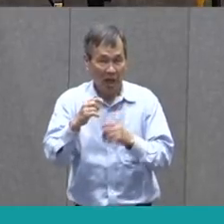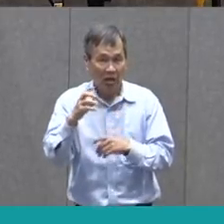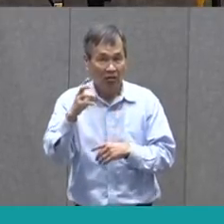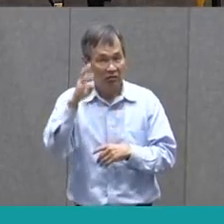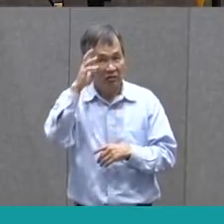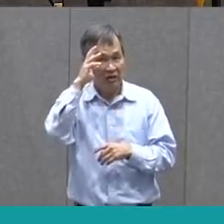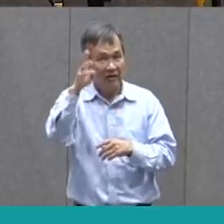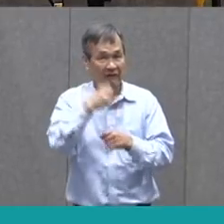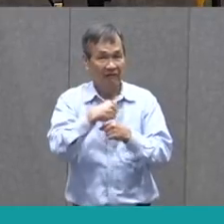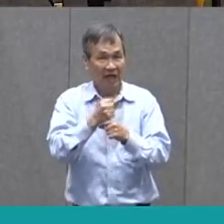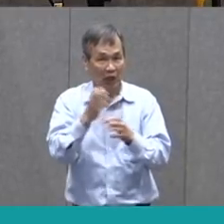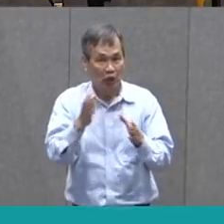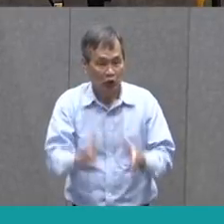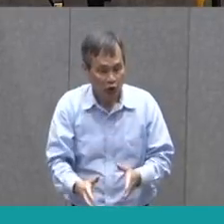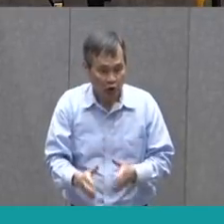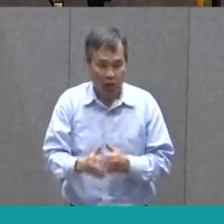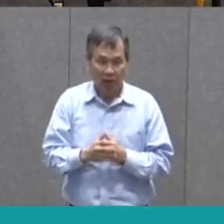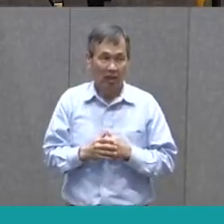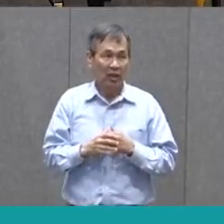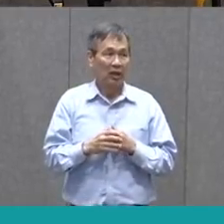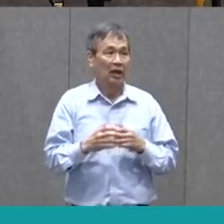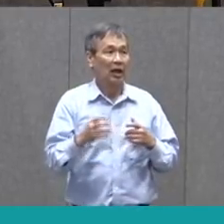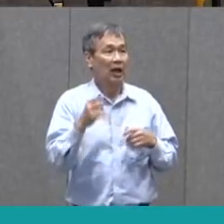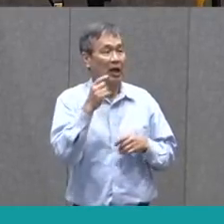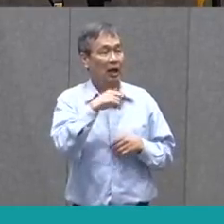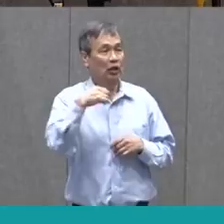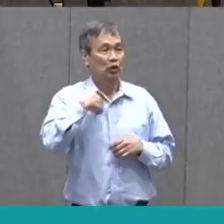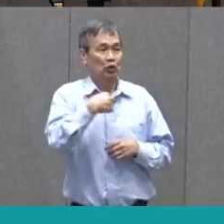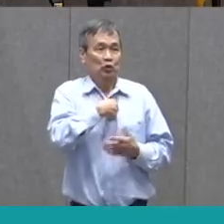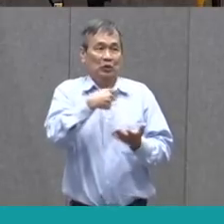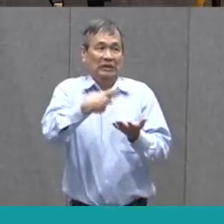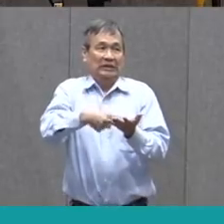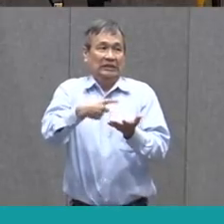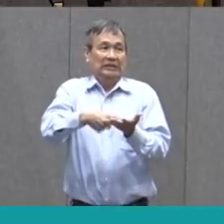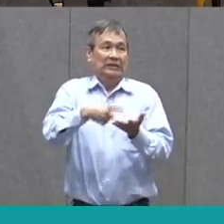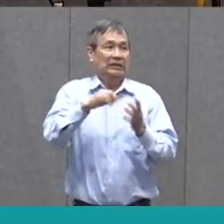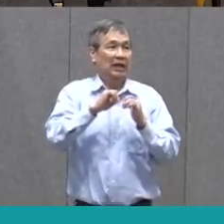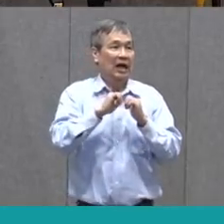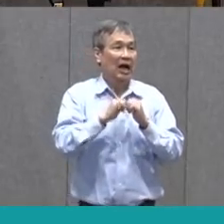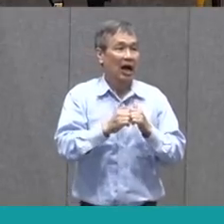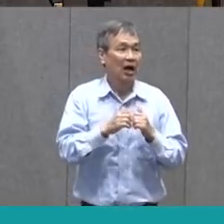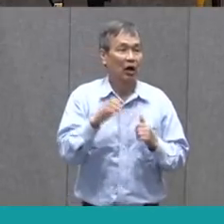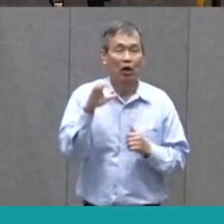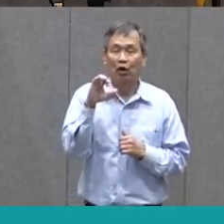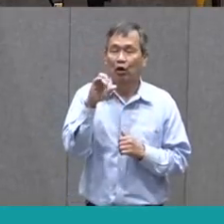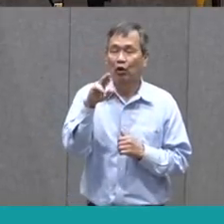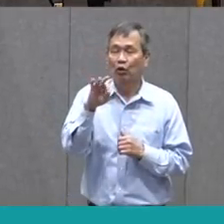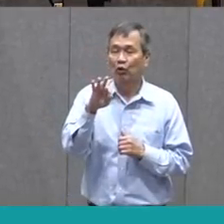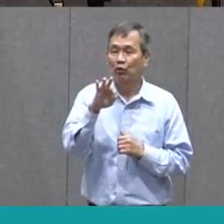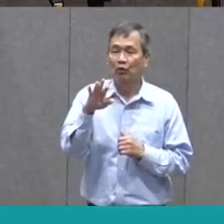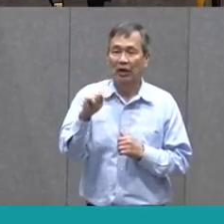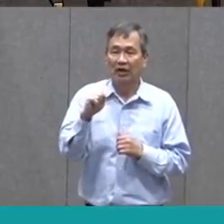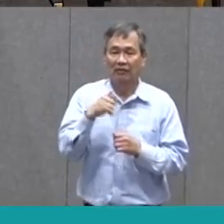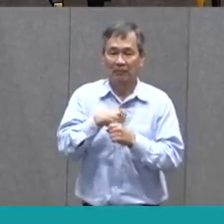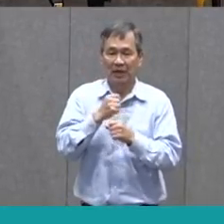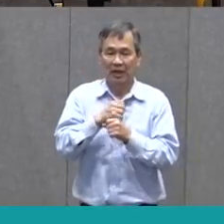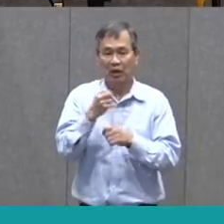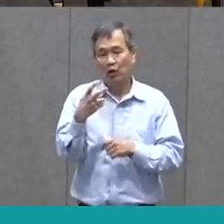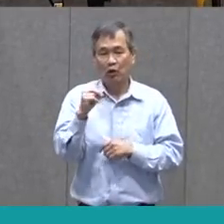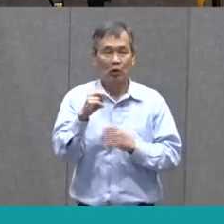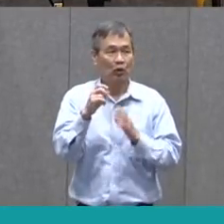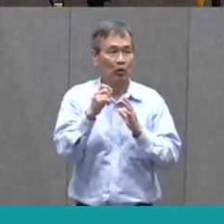helped walk us through how we could invent our own writing journals. Today, we're gonna dive